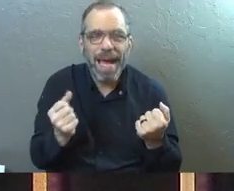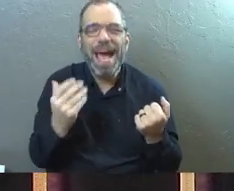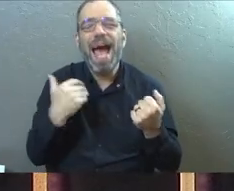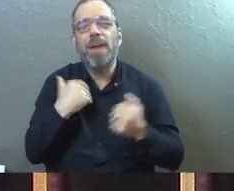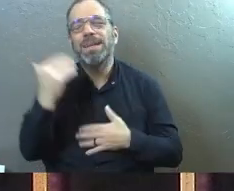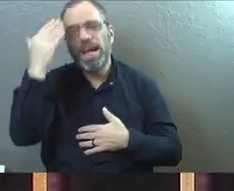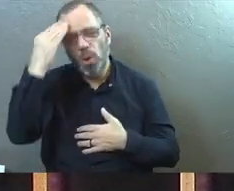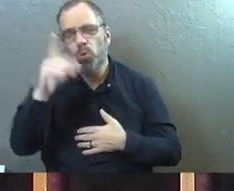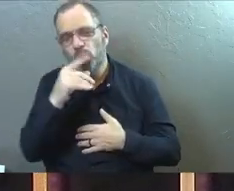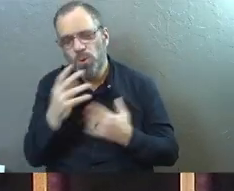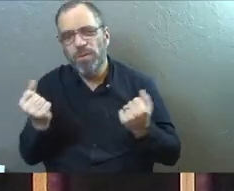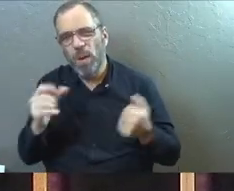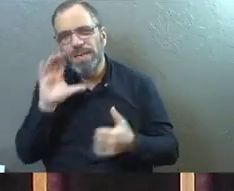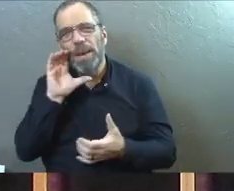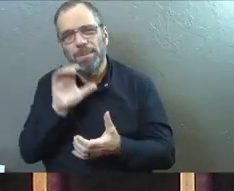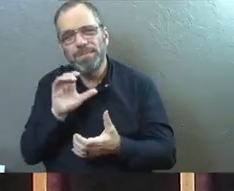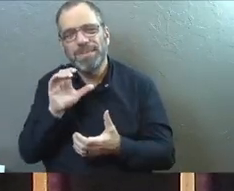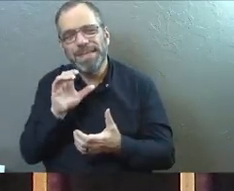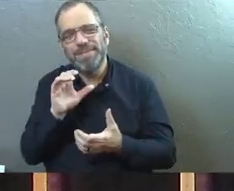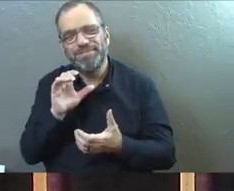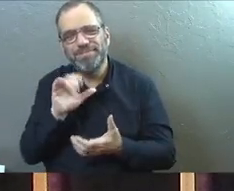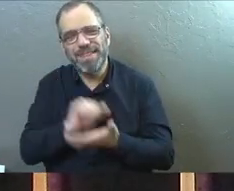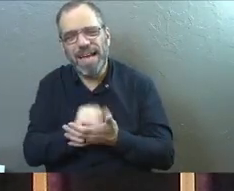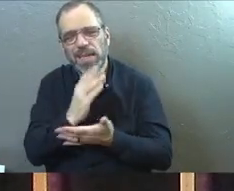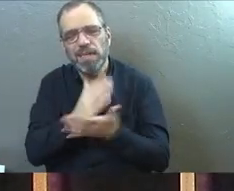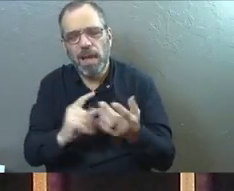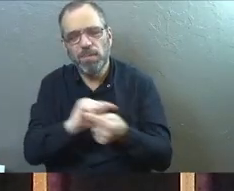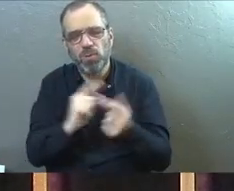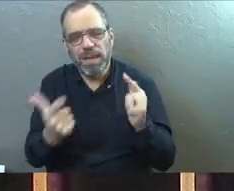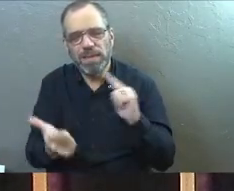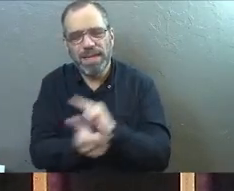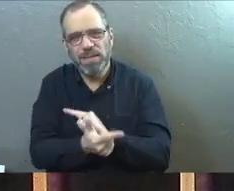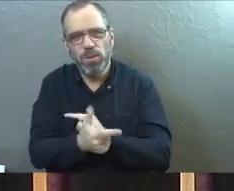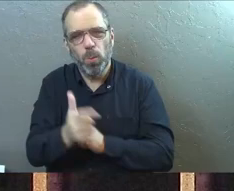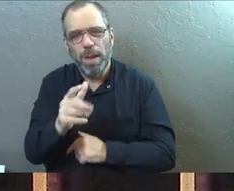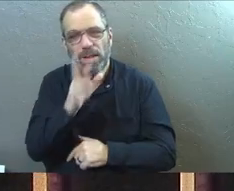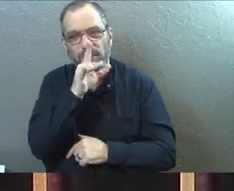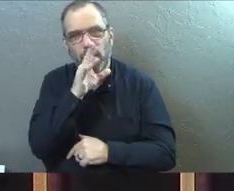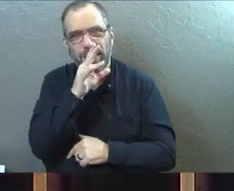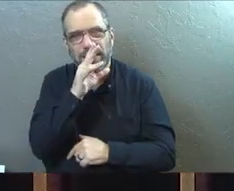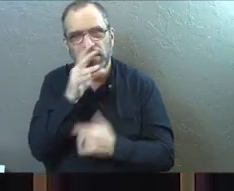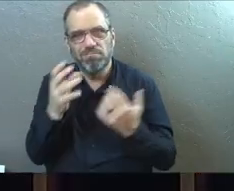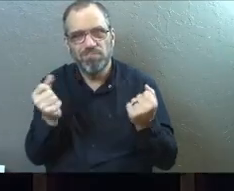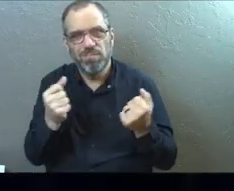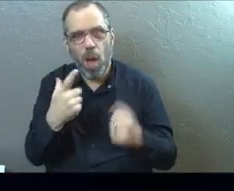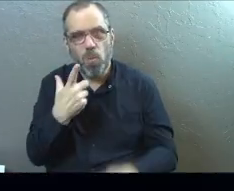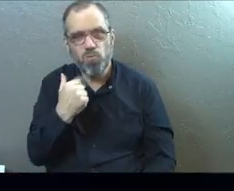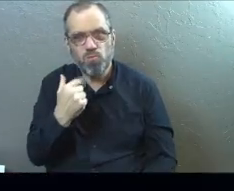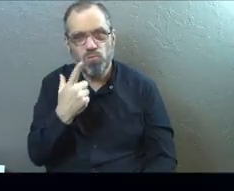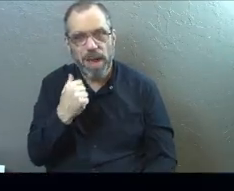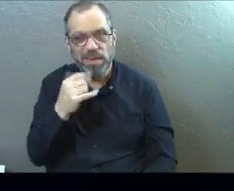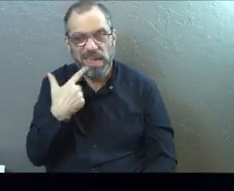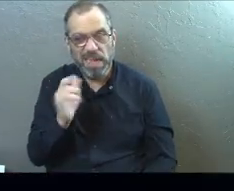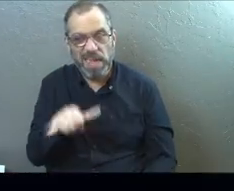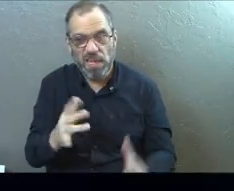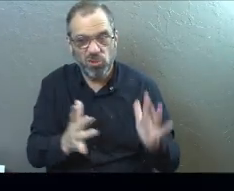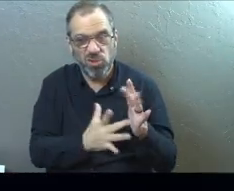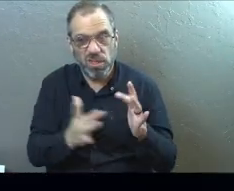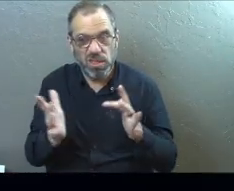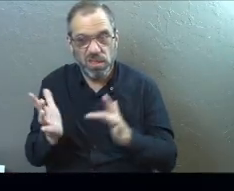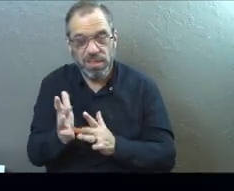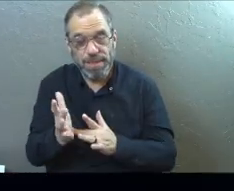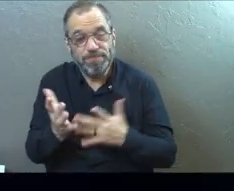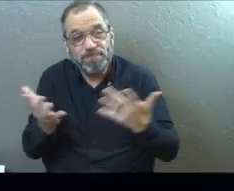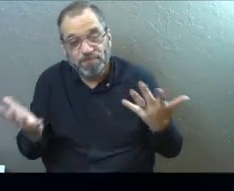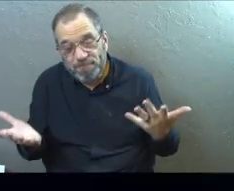to tell you that I know exactly who it is. I think it is interesting. Certain translations in those moments when the voice speaks are in red, and so it could imply that that's Jesus speaking.